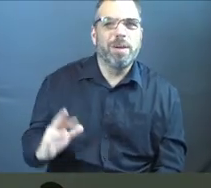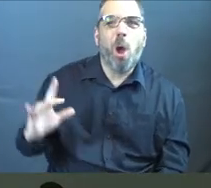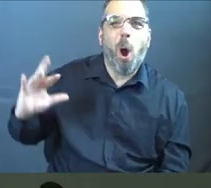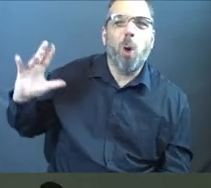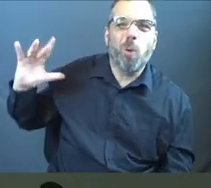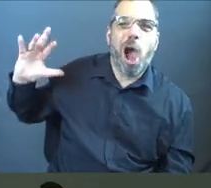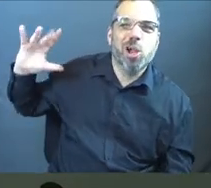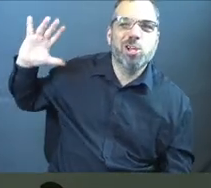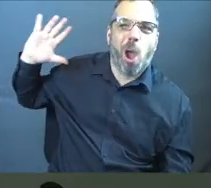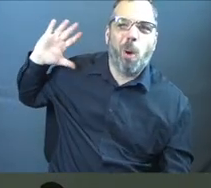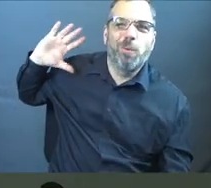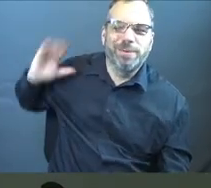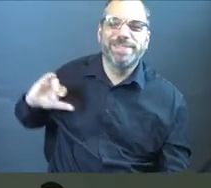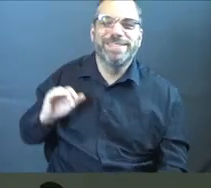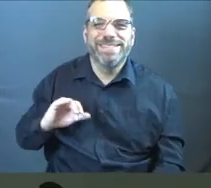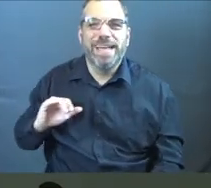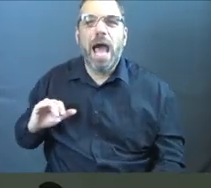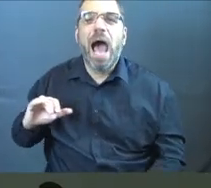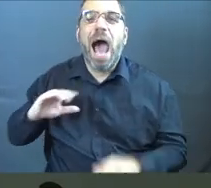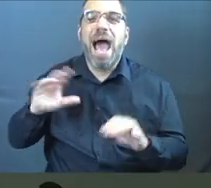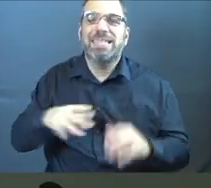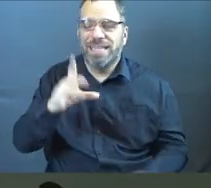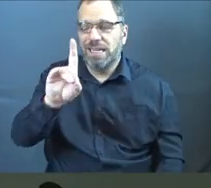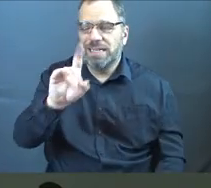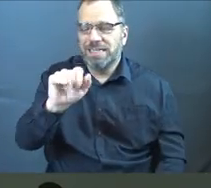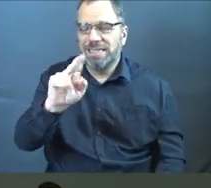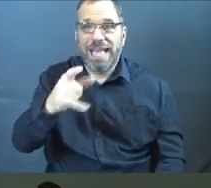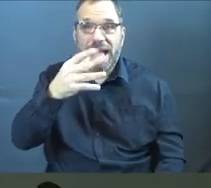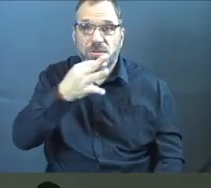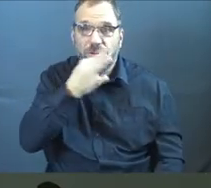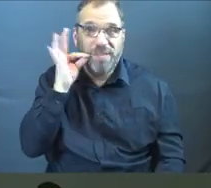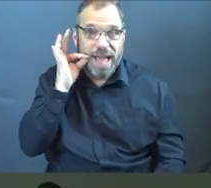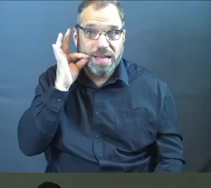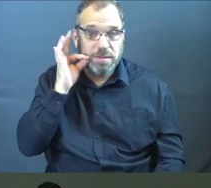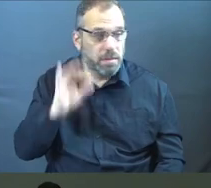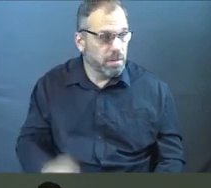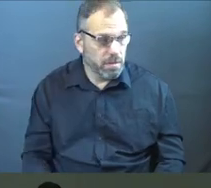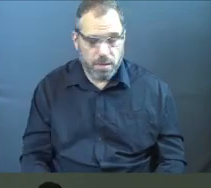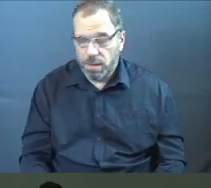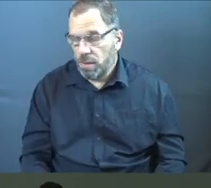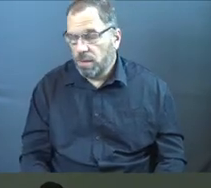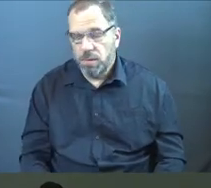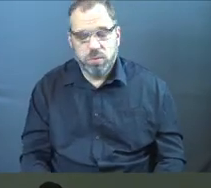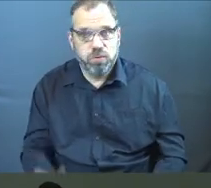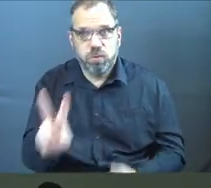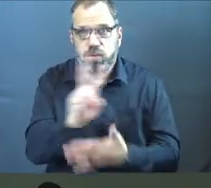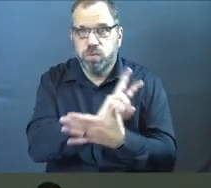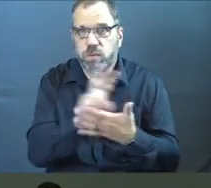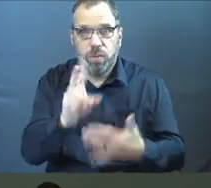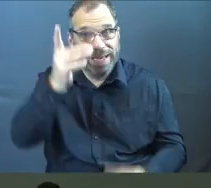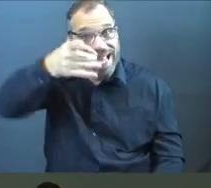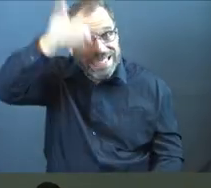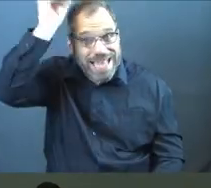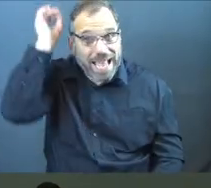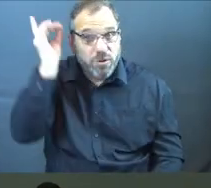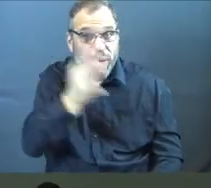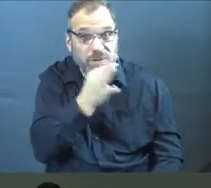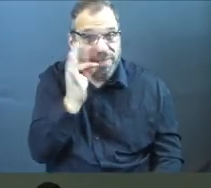back, a long time ago. I did a Daniel fast, and I'll just tell you the truth. It's a two-week Daniel fast, right? And